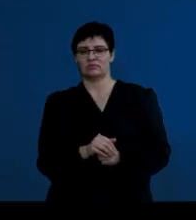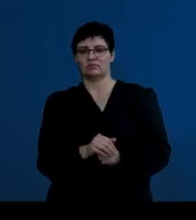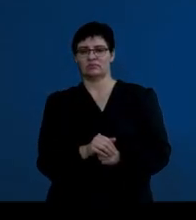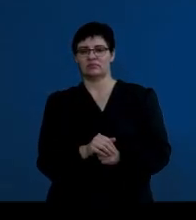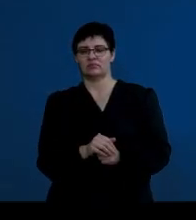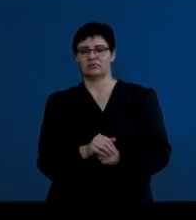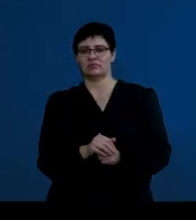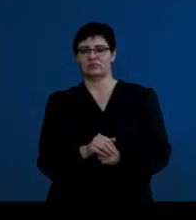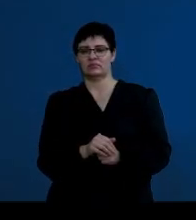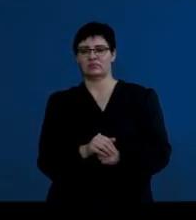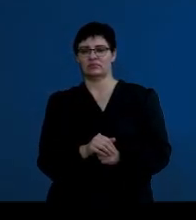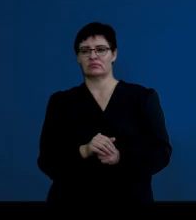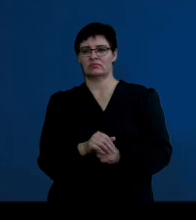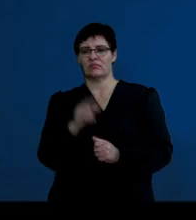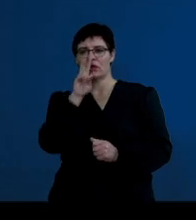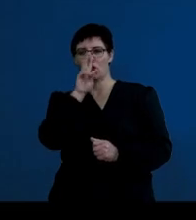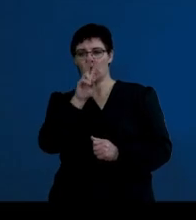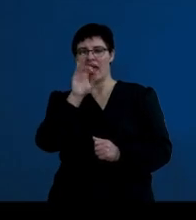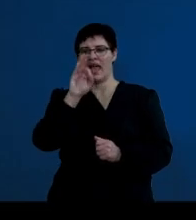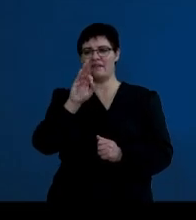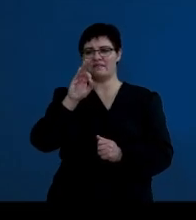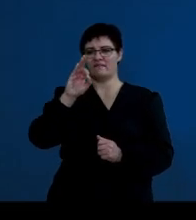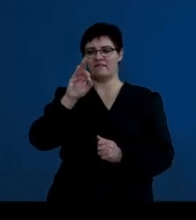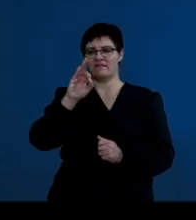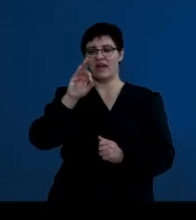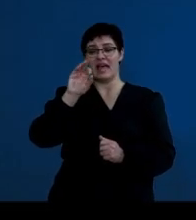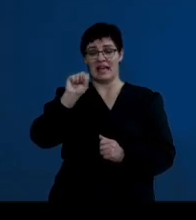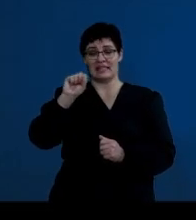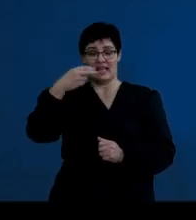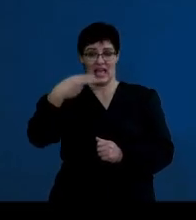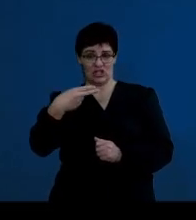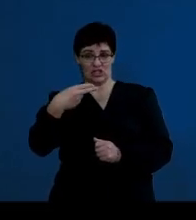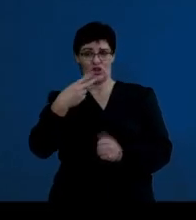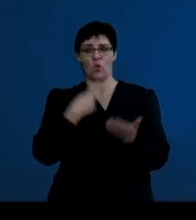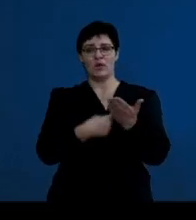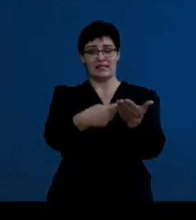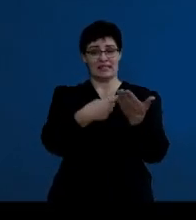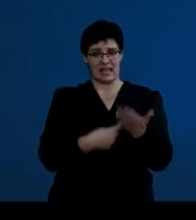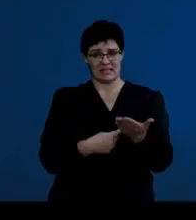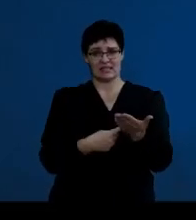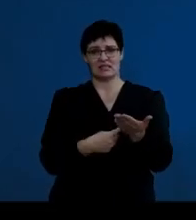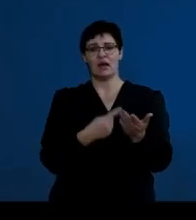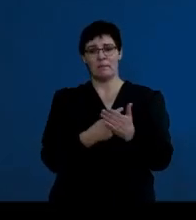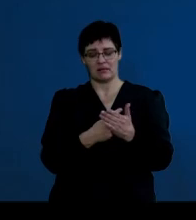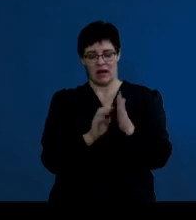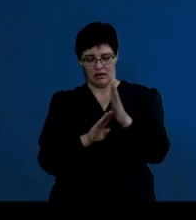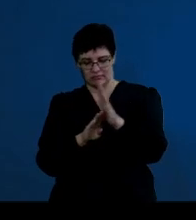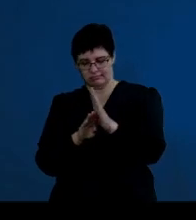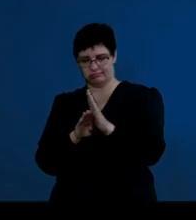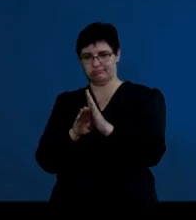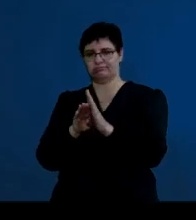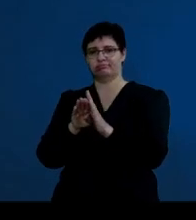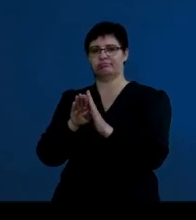Okay, so if we looked at FSH, which is what we discussed, so FSH levels tend to increase gradually